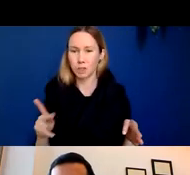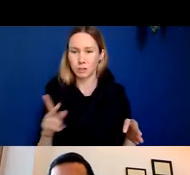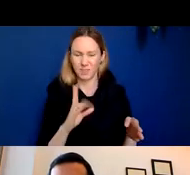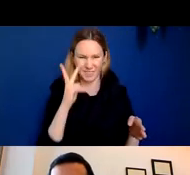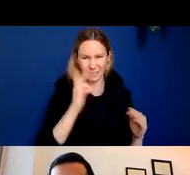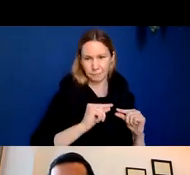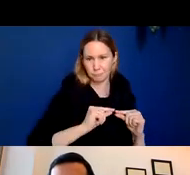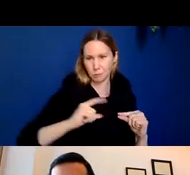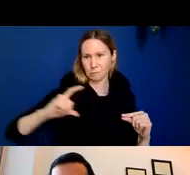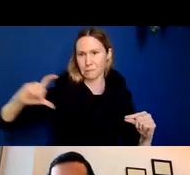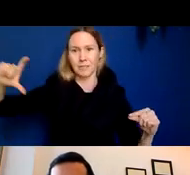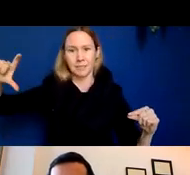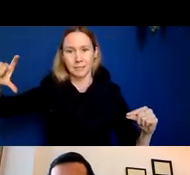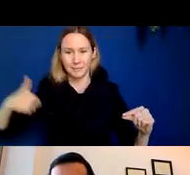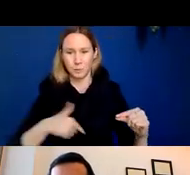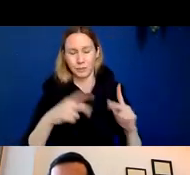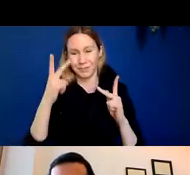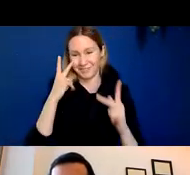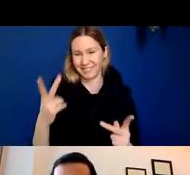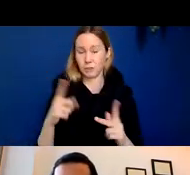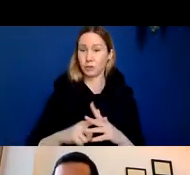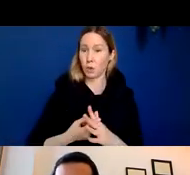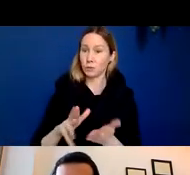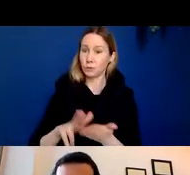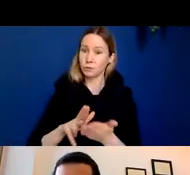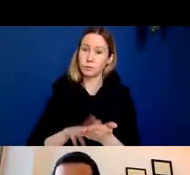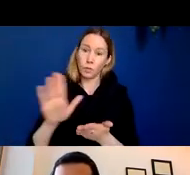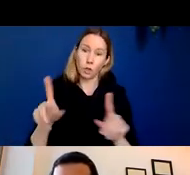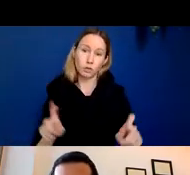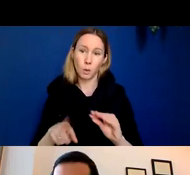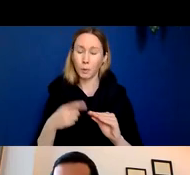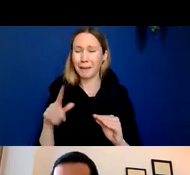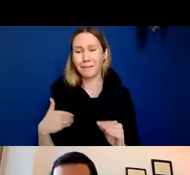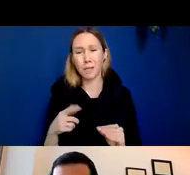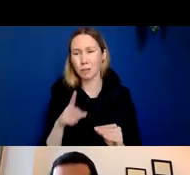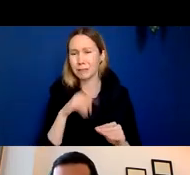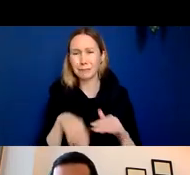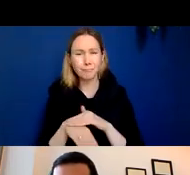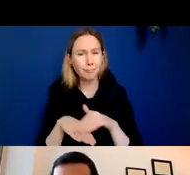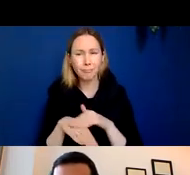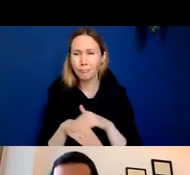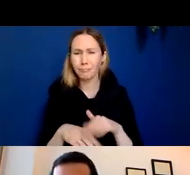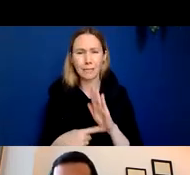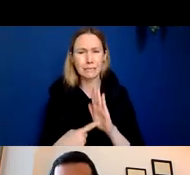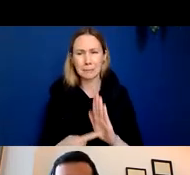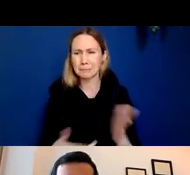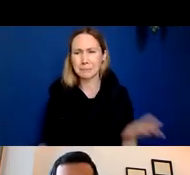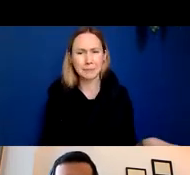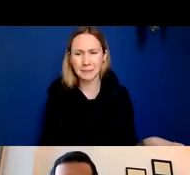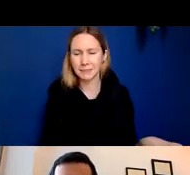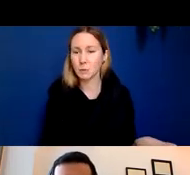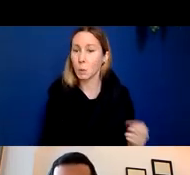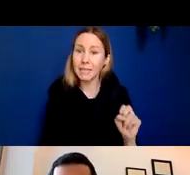And we can start enrolling patients in clinical trials when they have the mildest symptoms of Alzheimer's disease or even